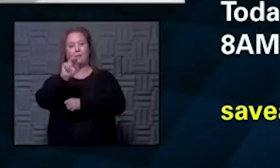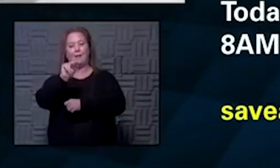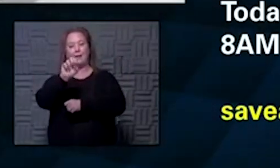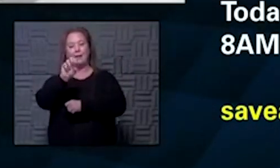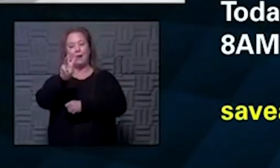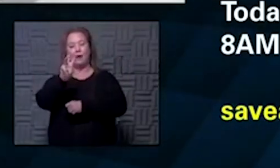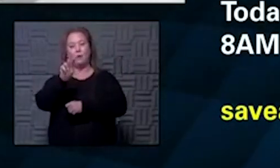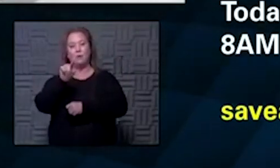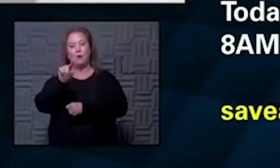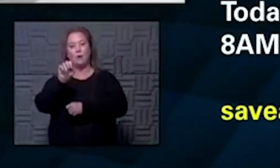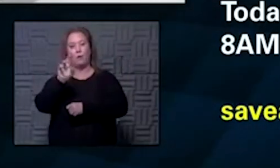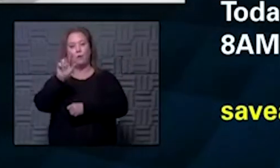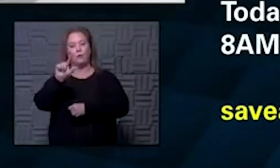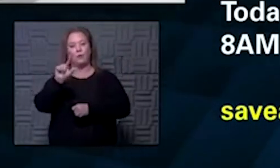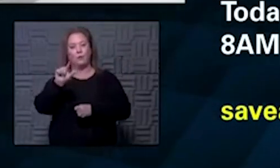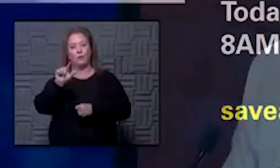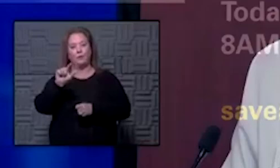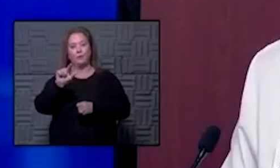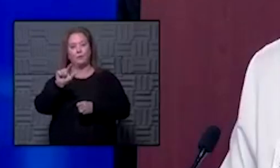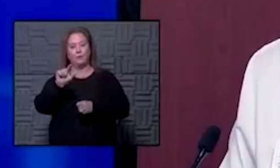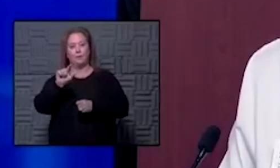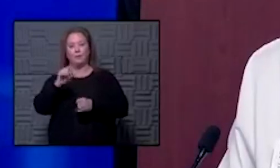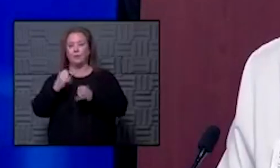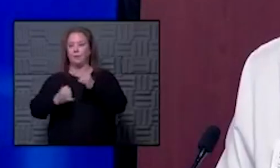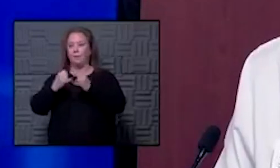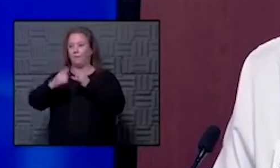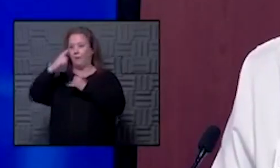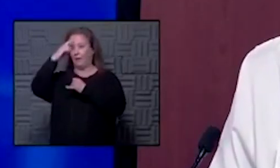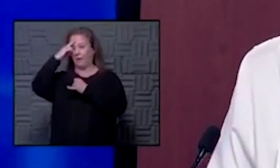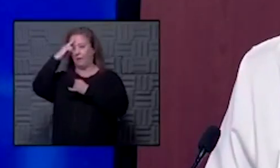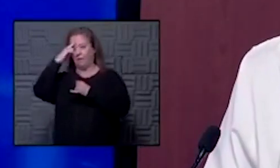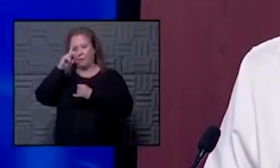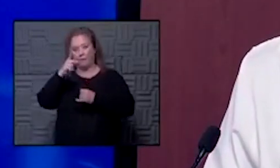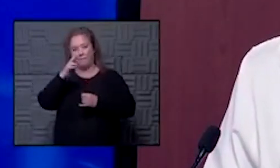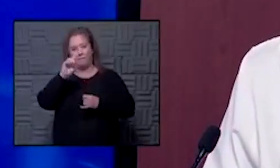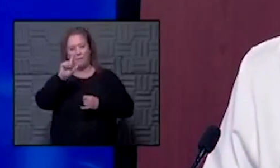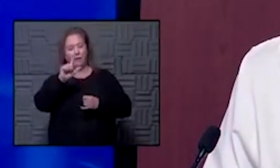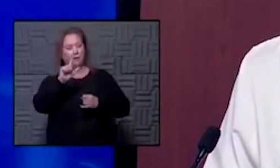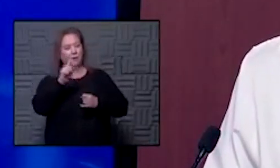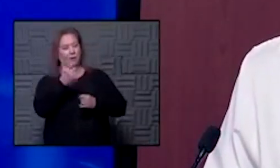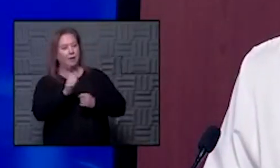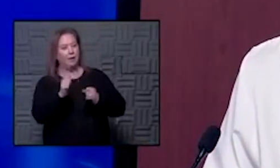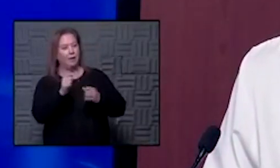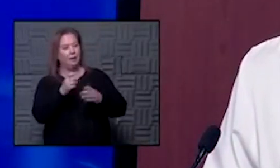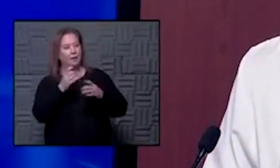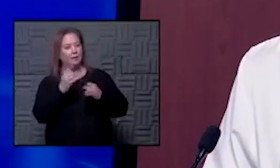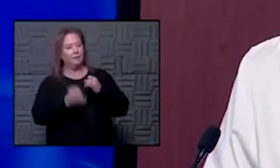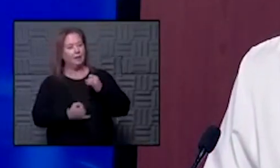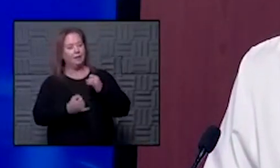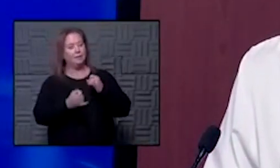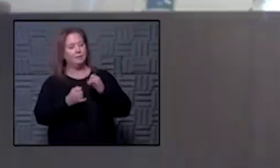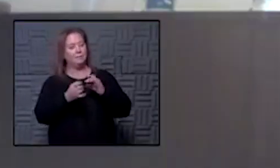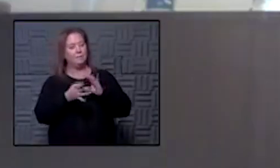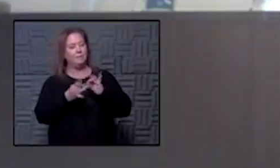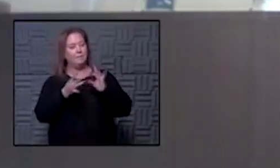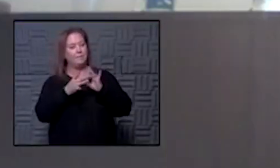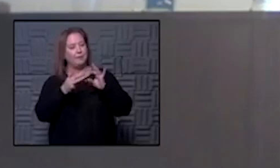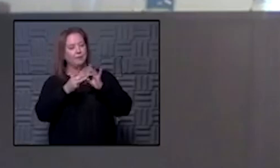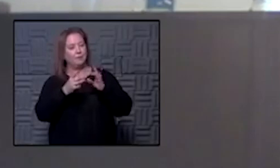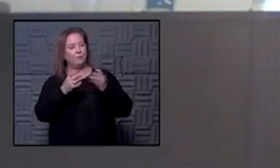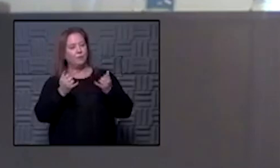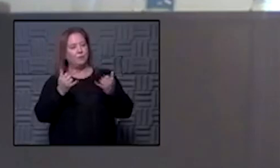and with that let's move on to final thoughts uh phil things you'd like to share with the community as we wrap up today